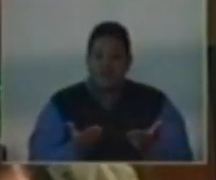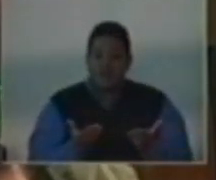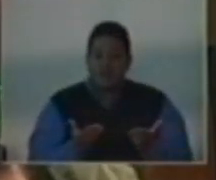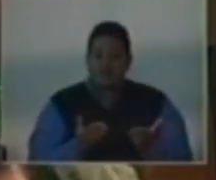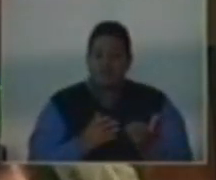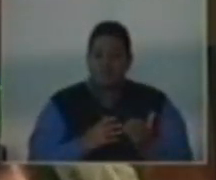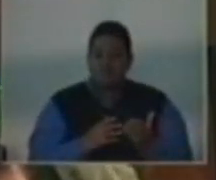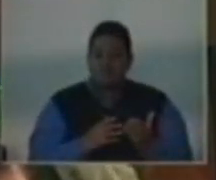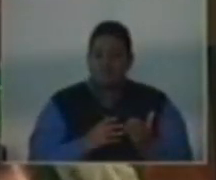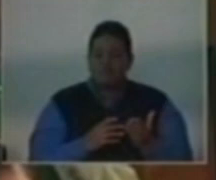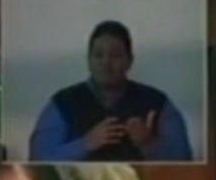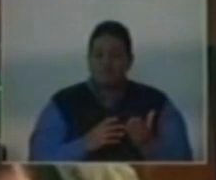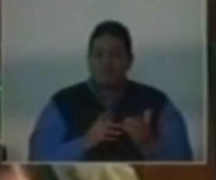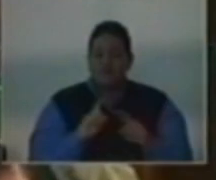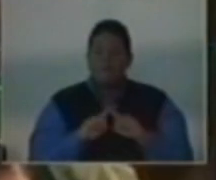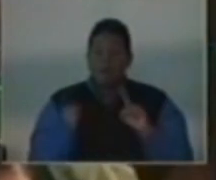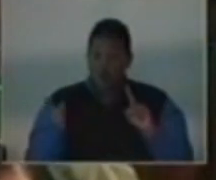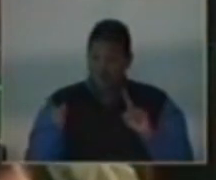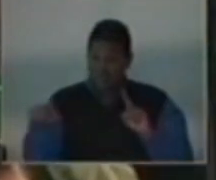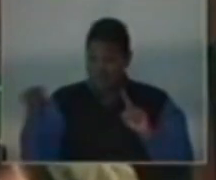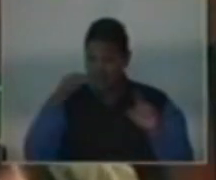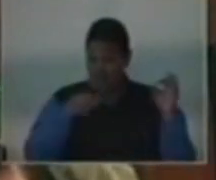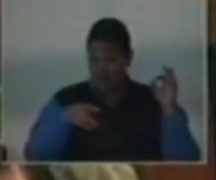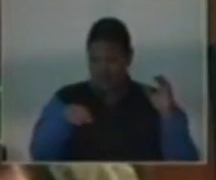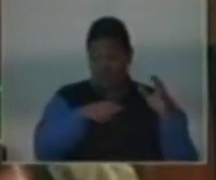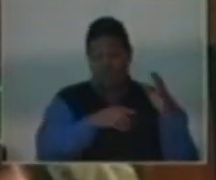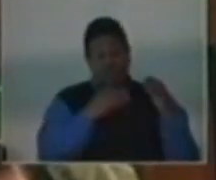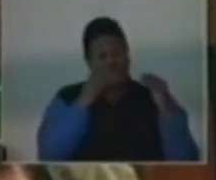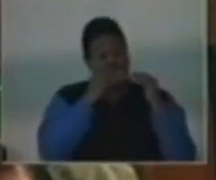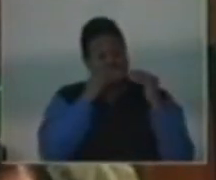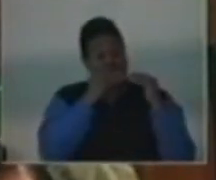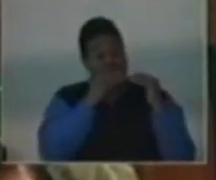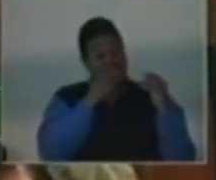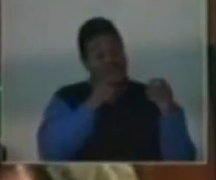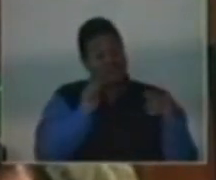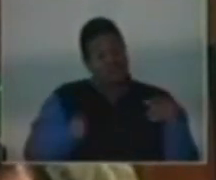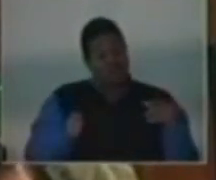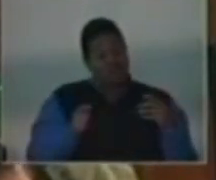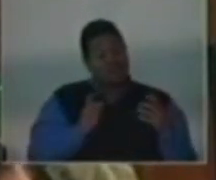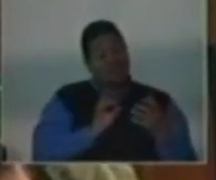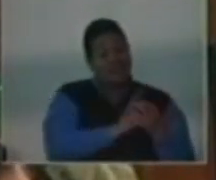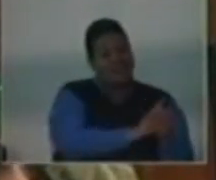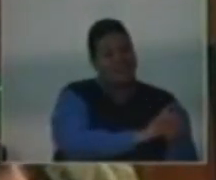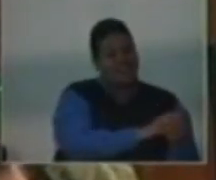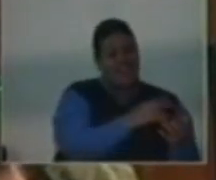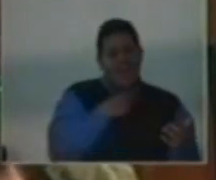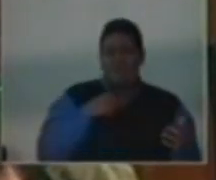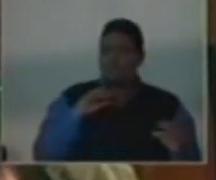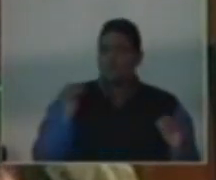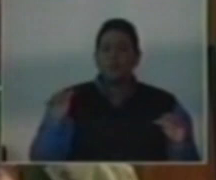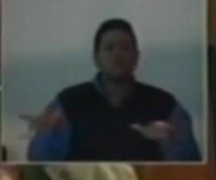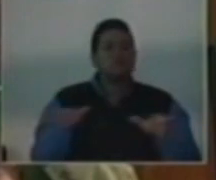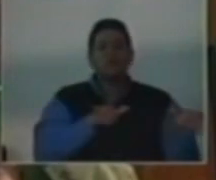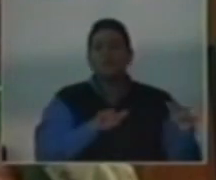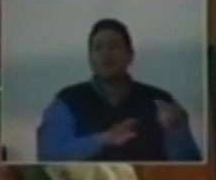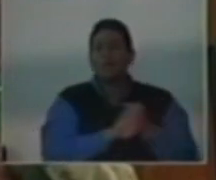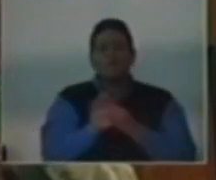the court that these judges will be attached to have no similar protection